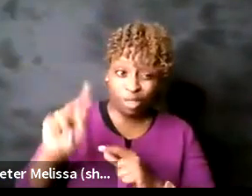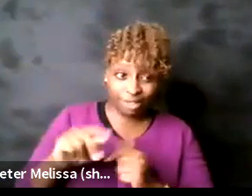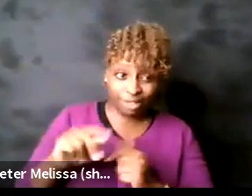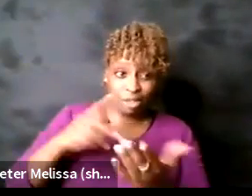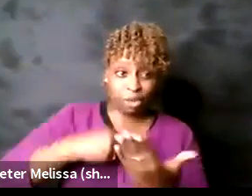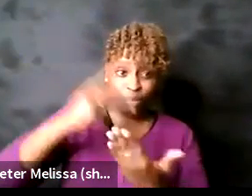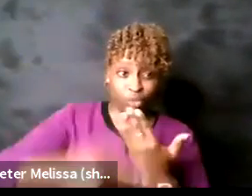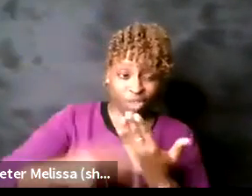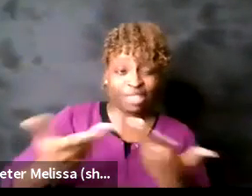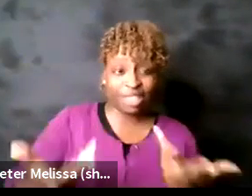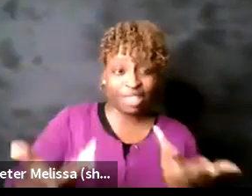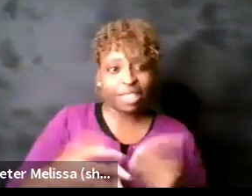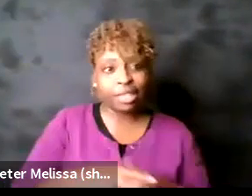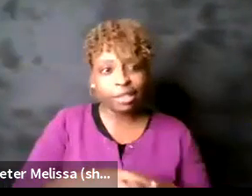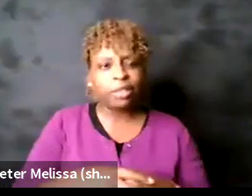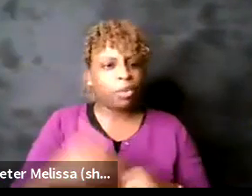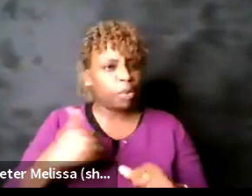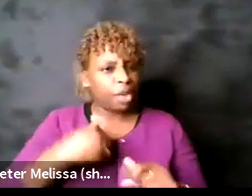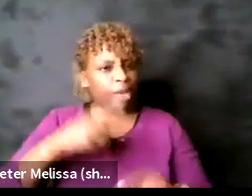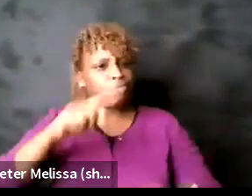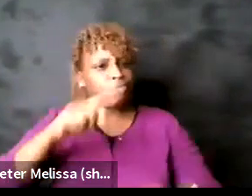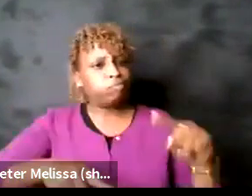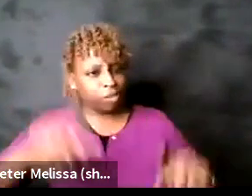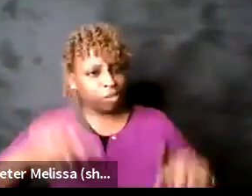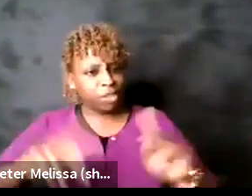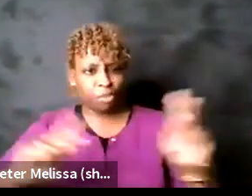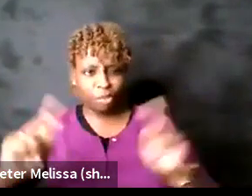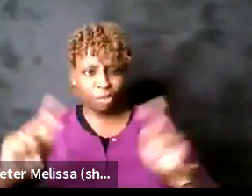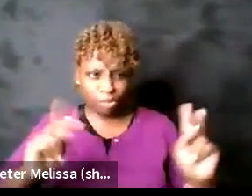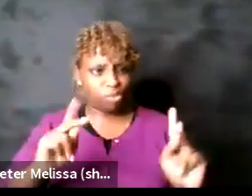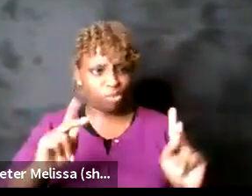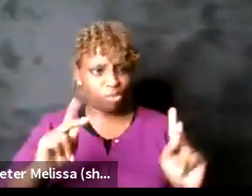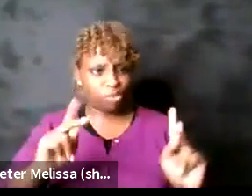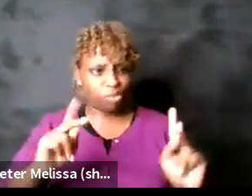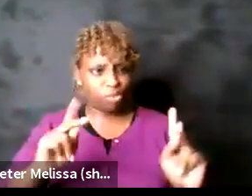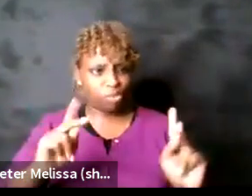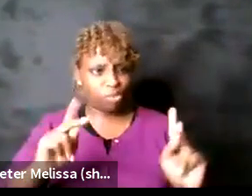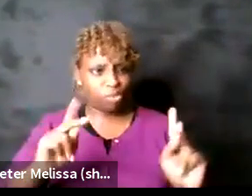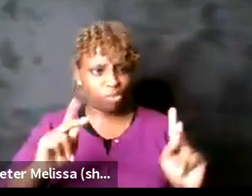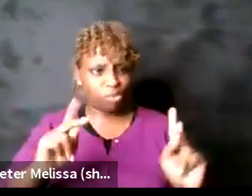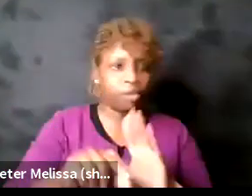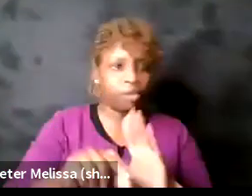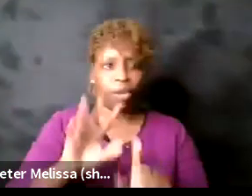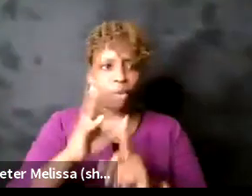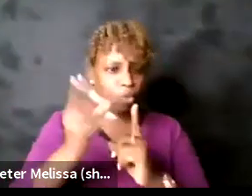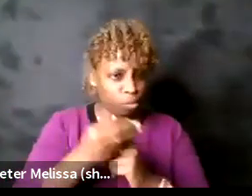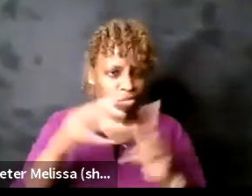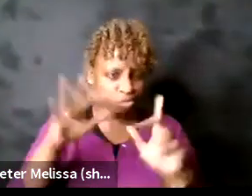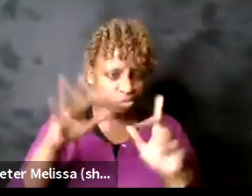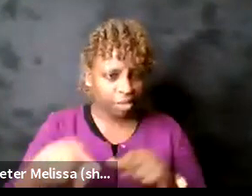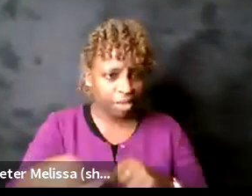different folks from different walks of life um but most of my policing I think actually really falls on